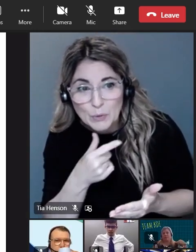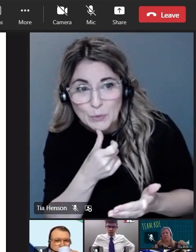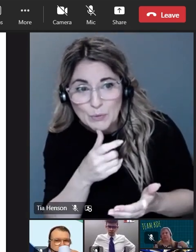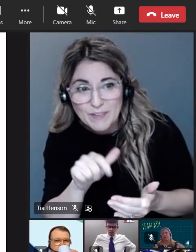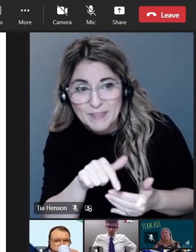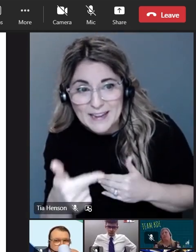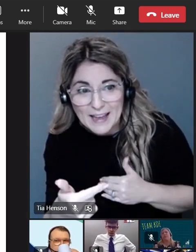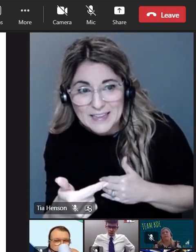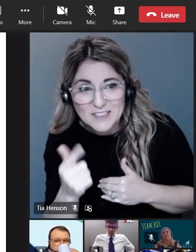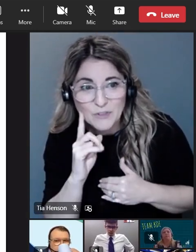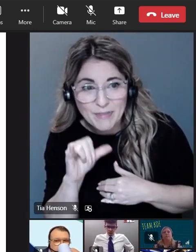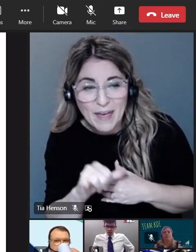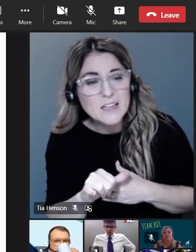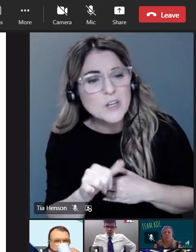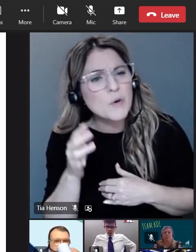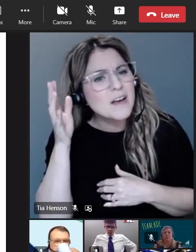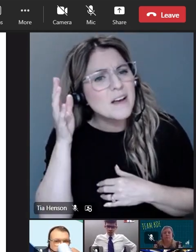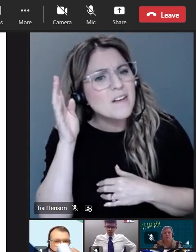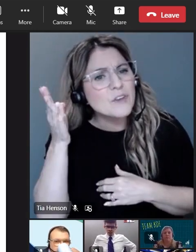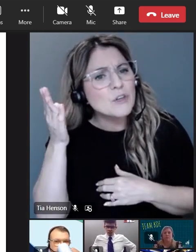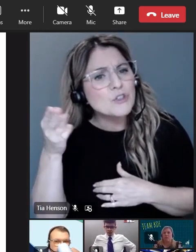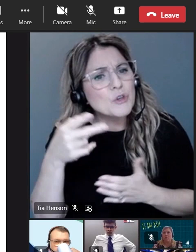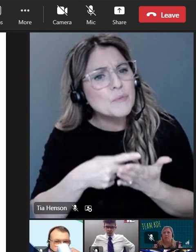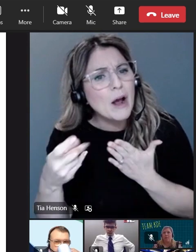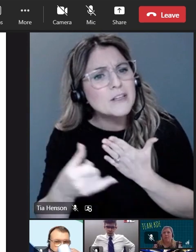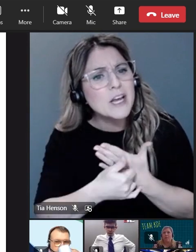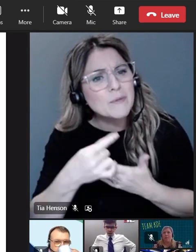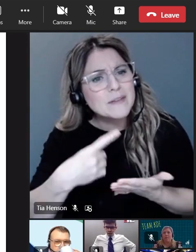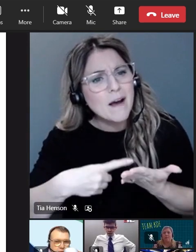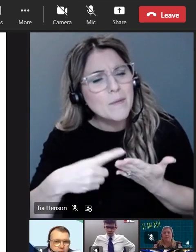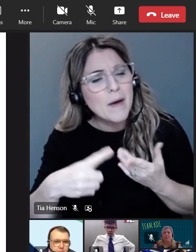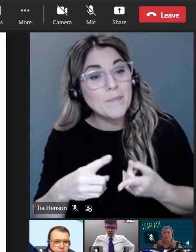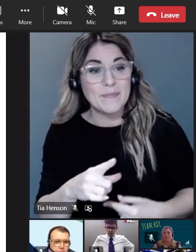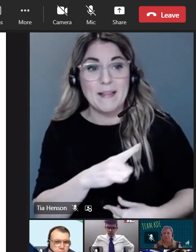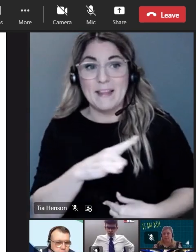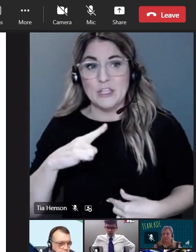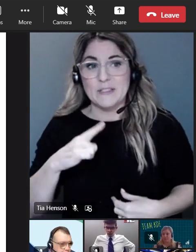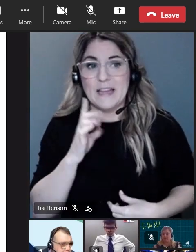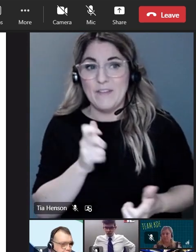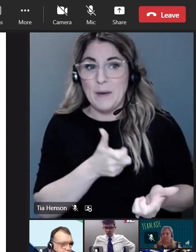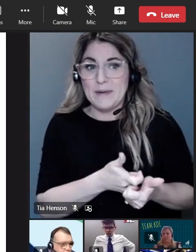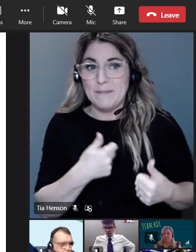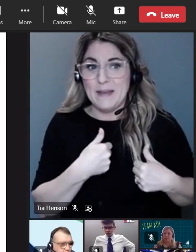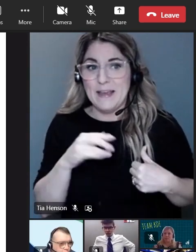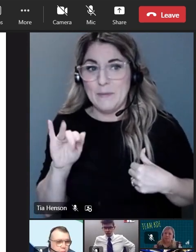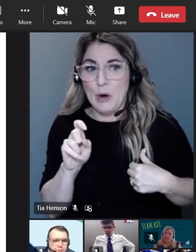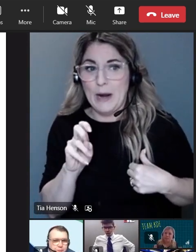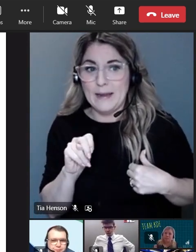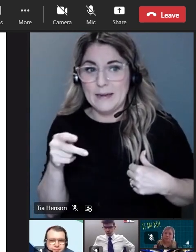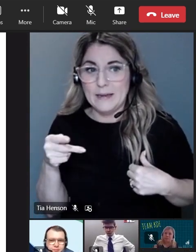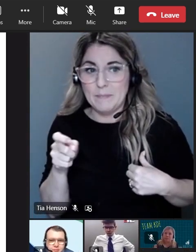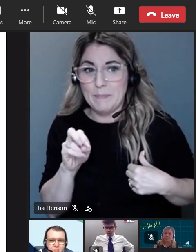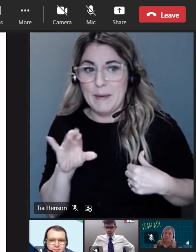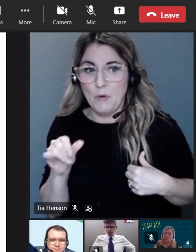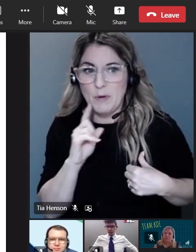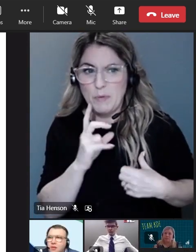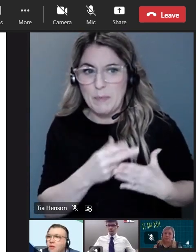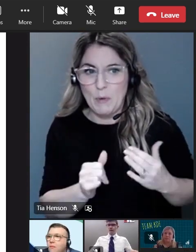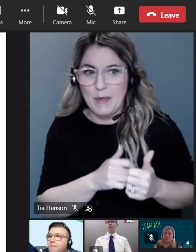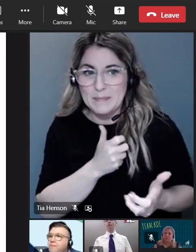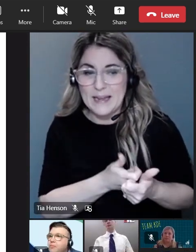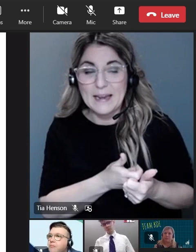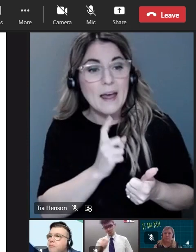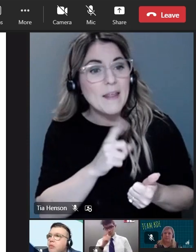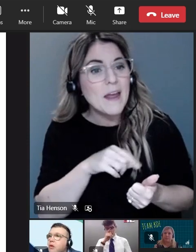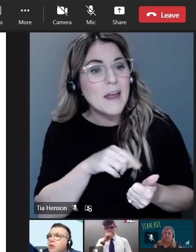a little bit about our future projects. We have a legislative update with myself and Brian Perry, and then we've got other communications